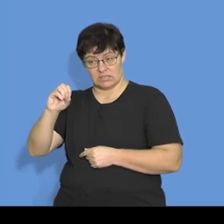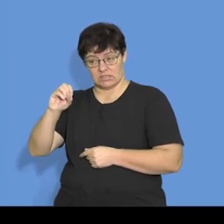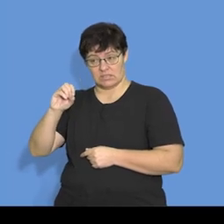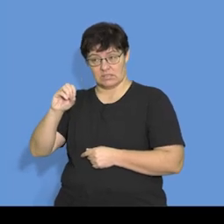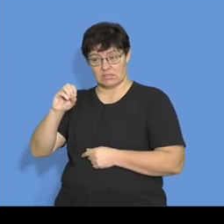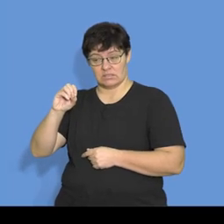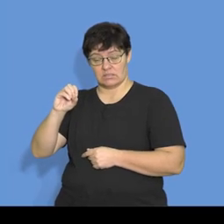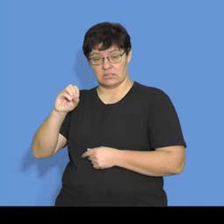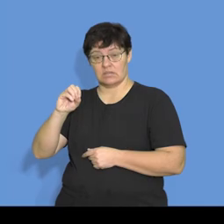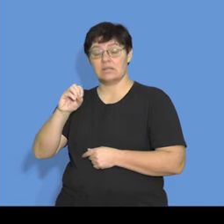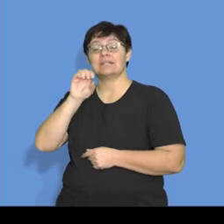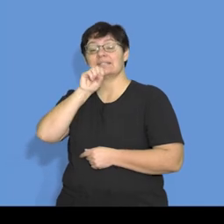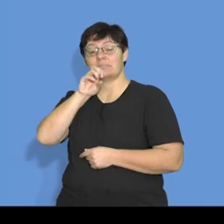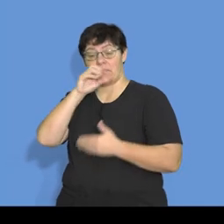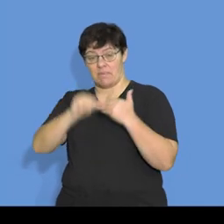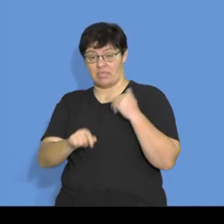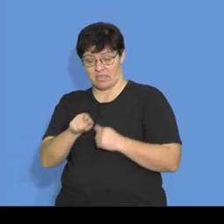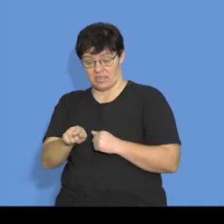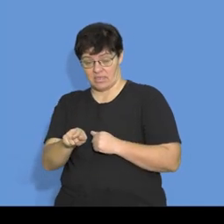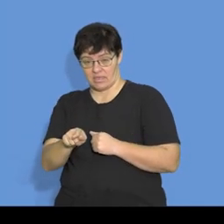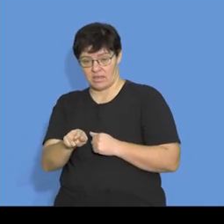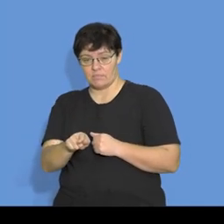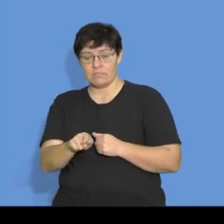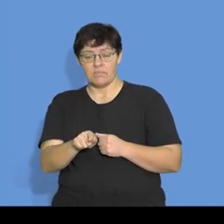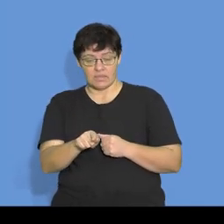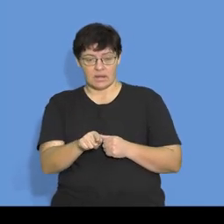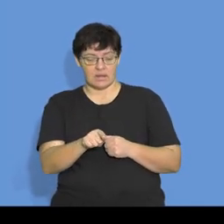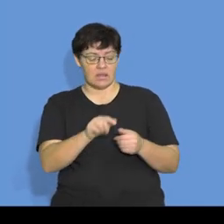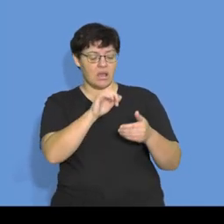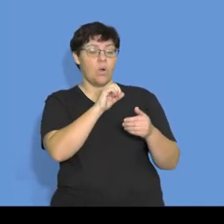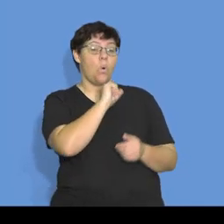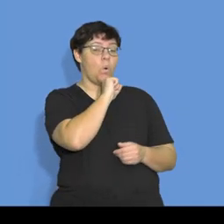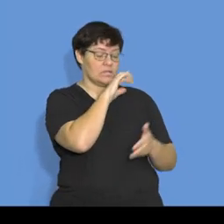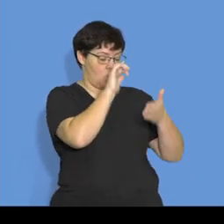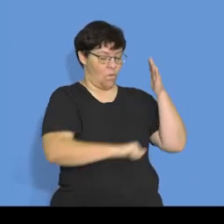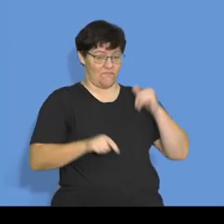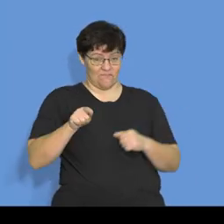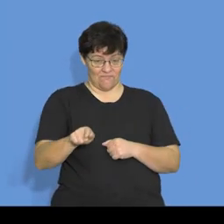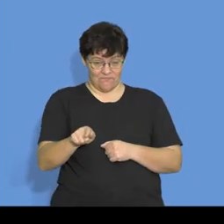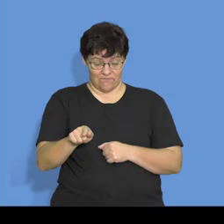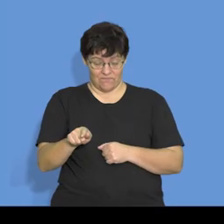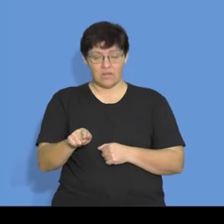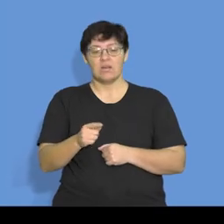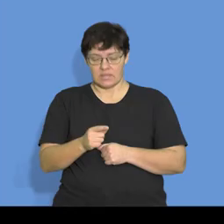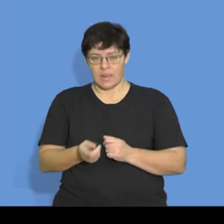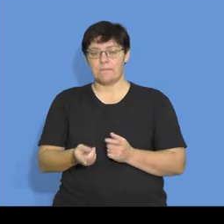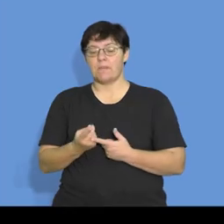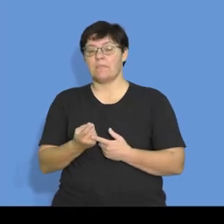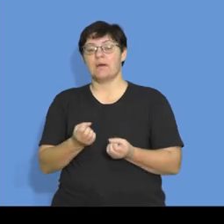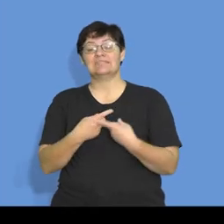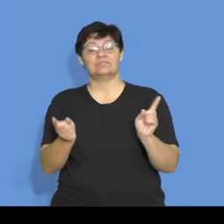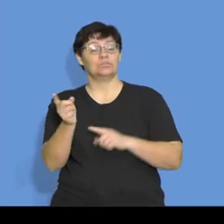the month of September and I subtracted the August figure. Clearly you can see there's my